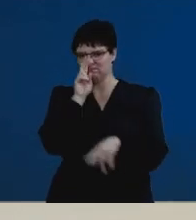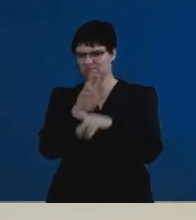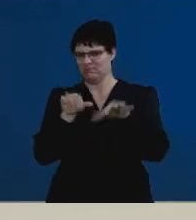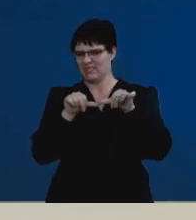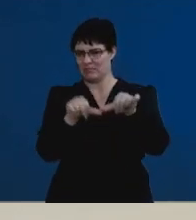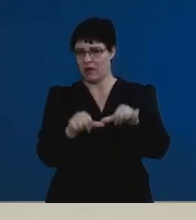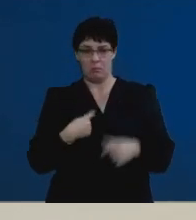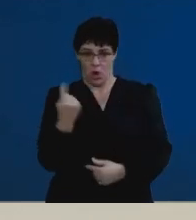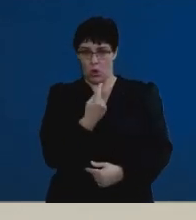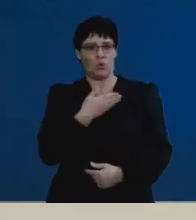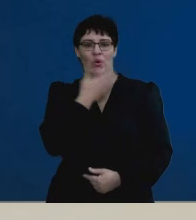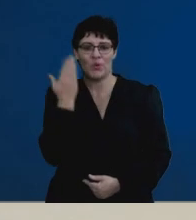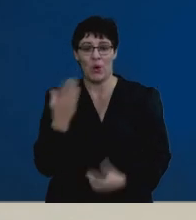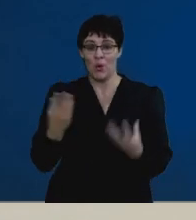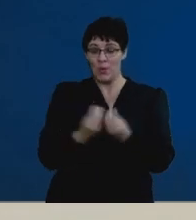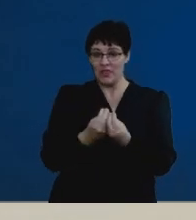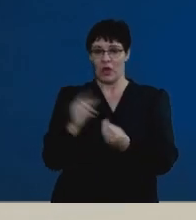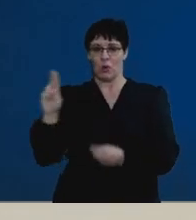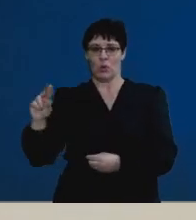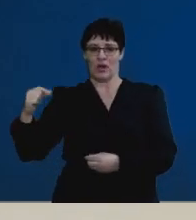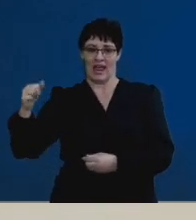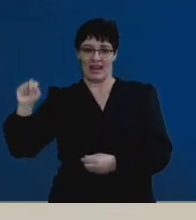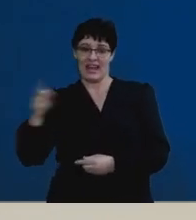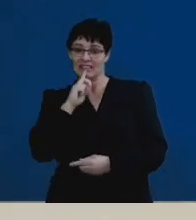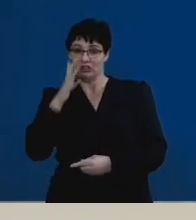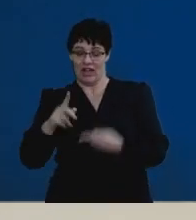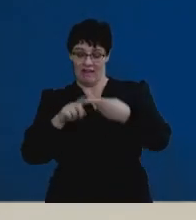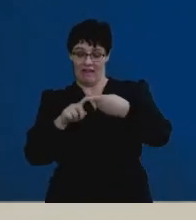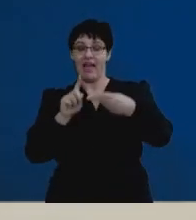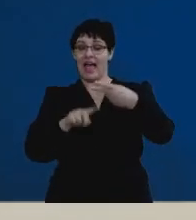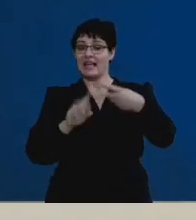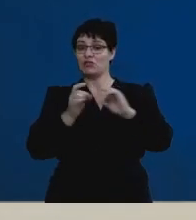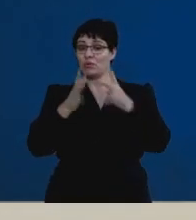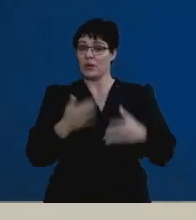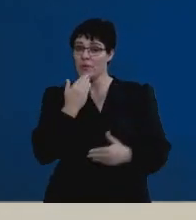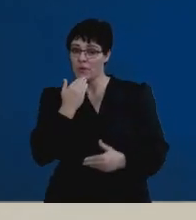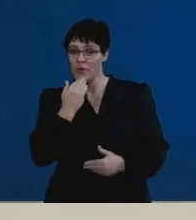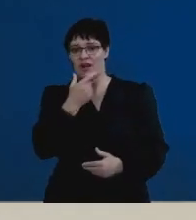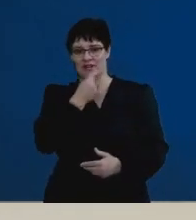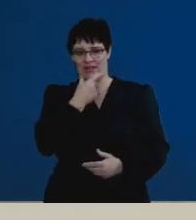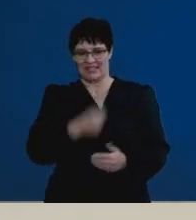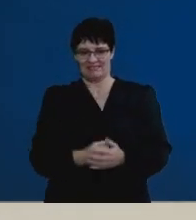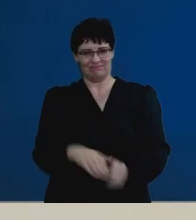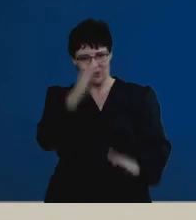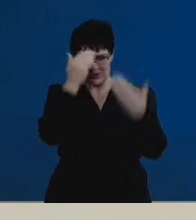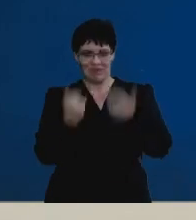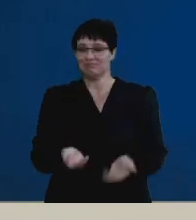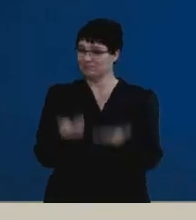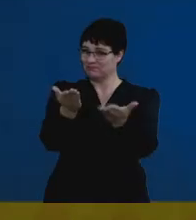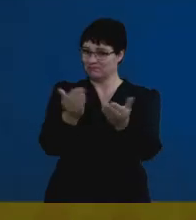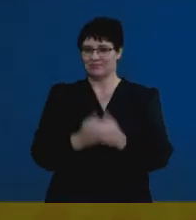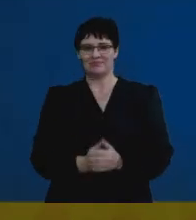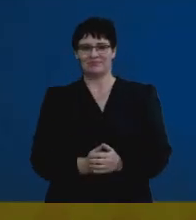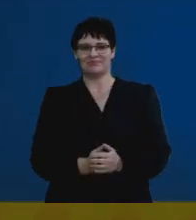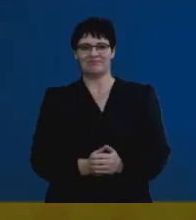I'm not alone today. With me are Yugen and our sign language interpreter Nicolene. Good day to you guys and over to you.